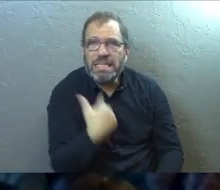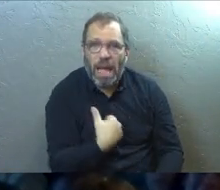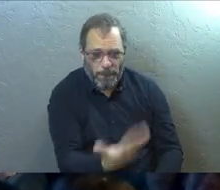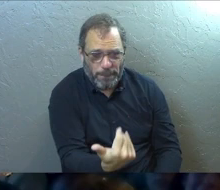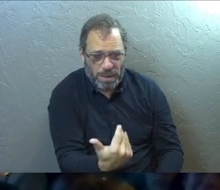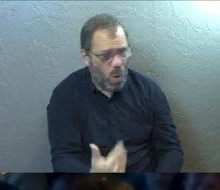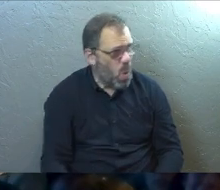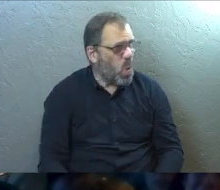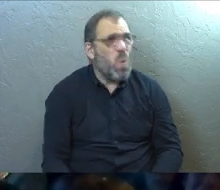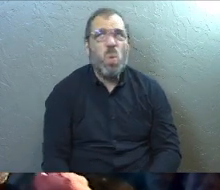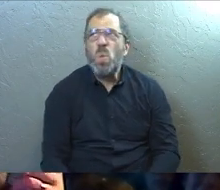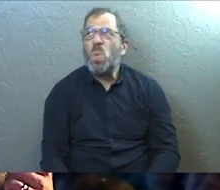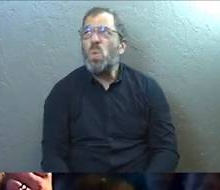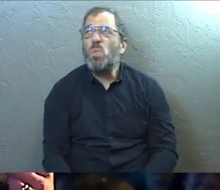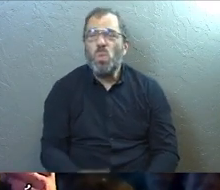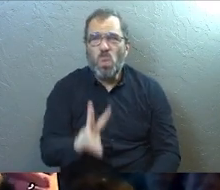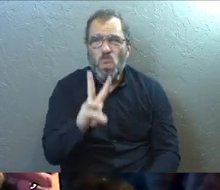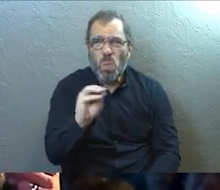Goodness.